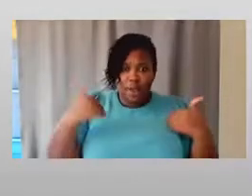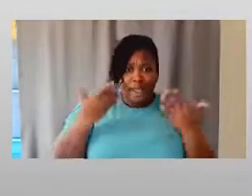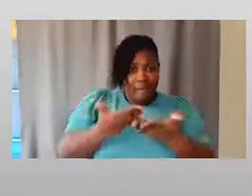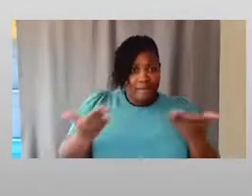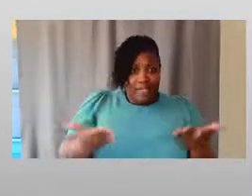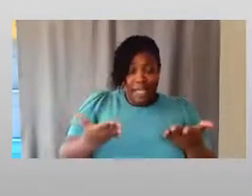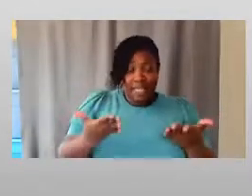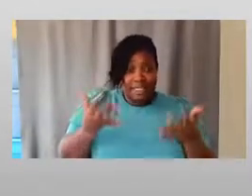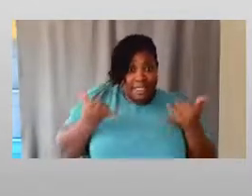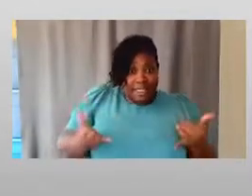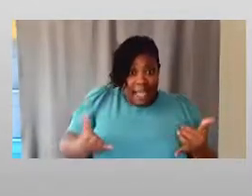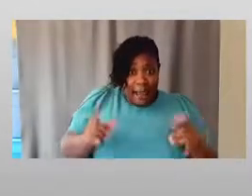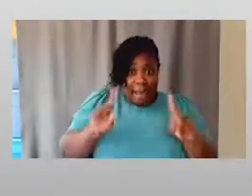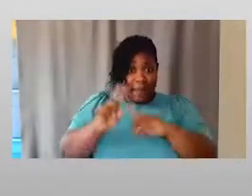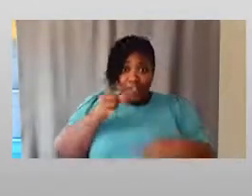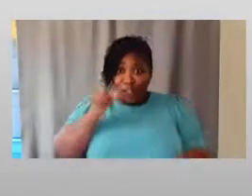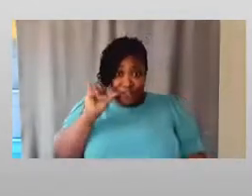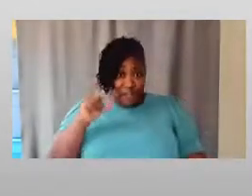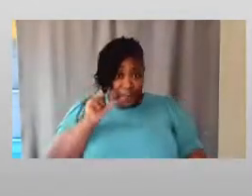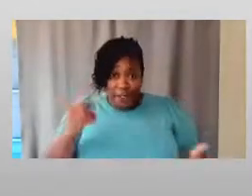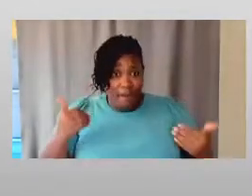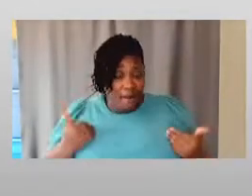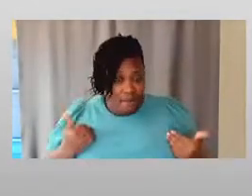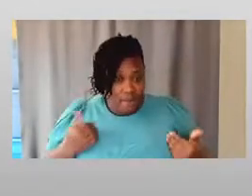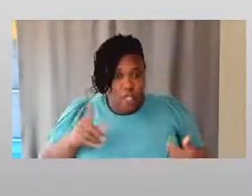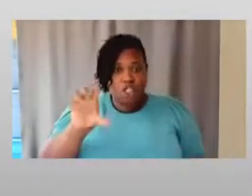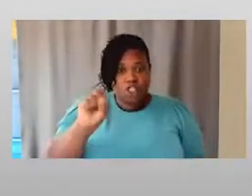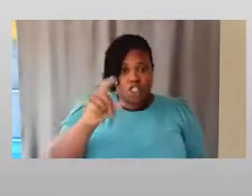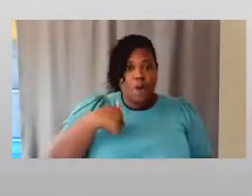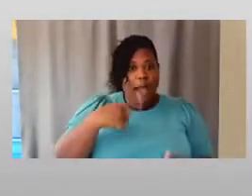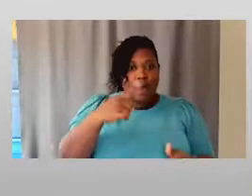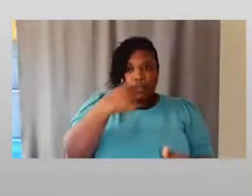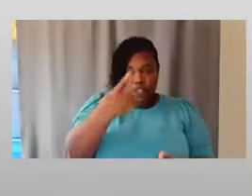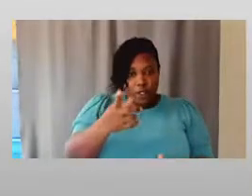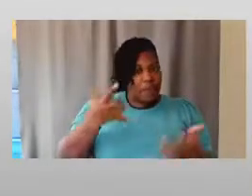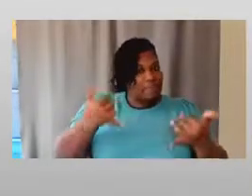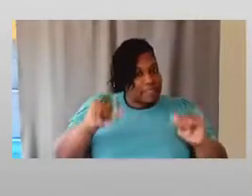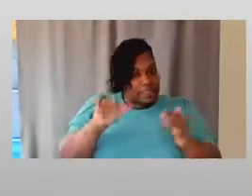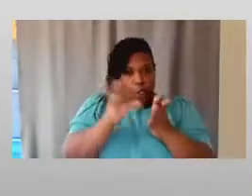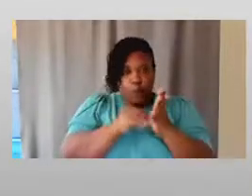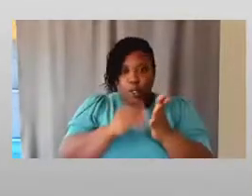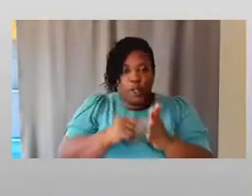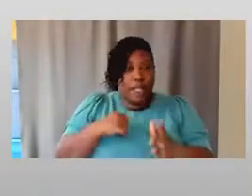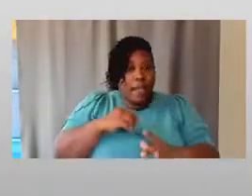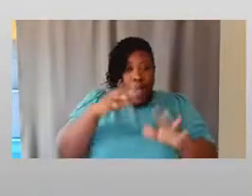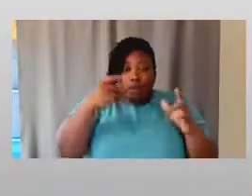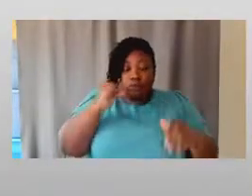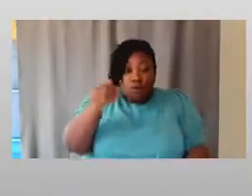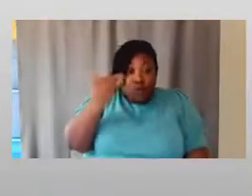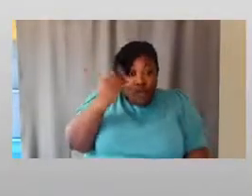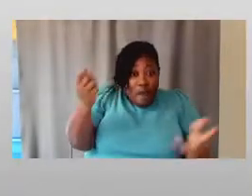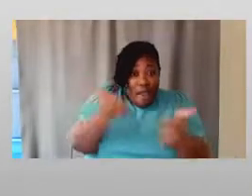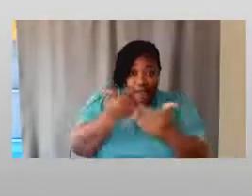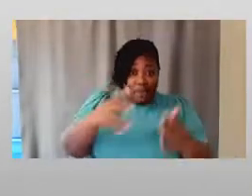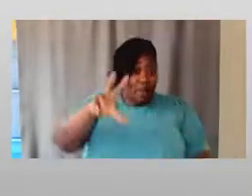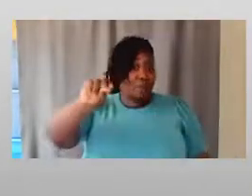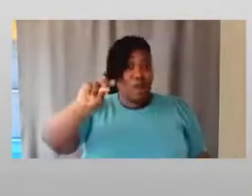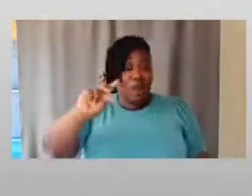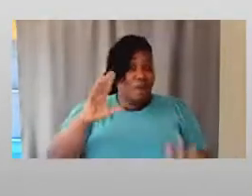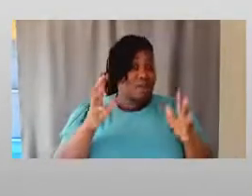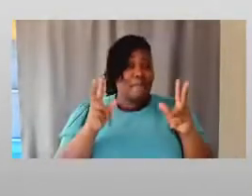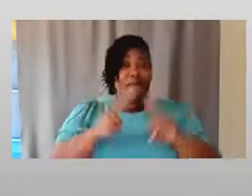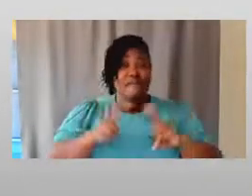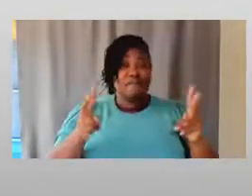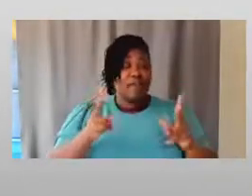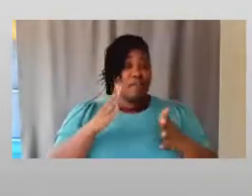to make things more accessible. And so I acknowledge that I'm still learning. I don't know everything. And that's why I'm very comfortable sharing the things that I